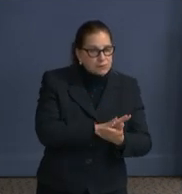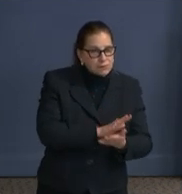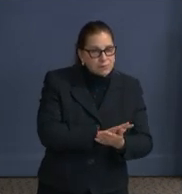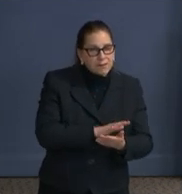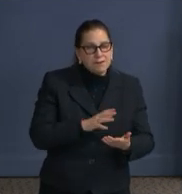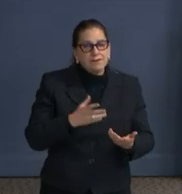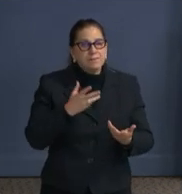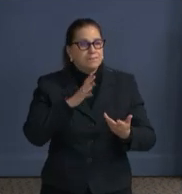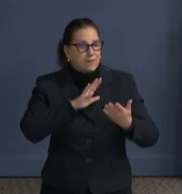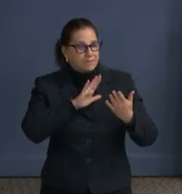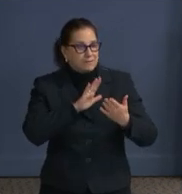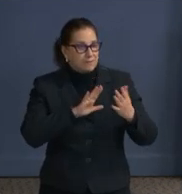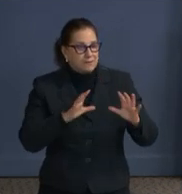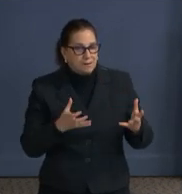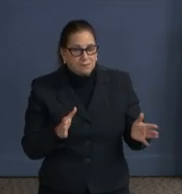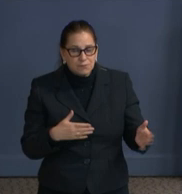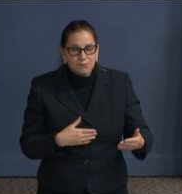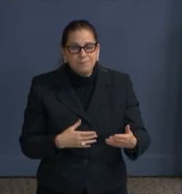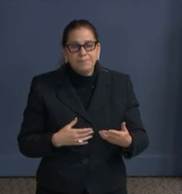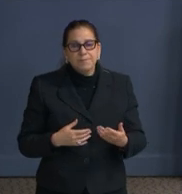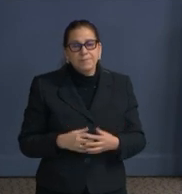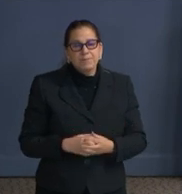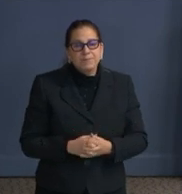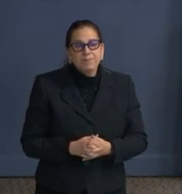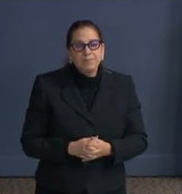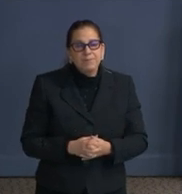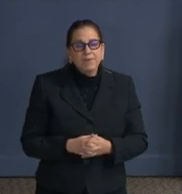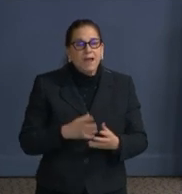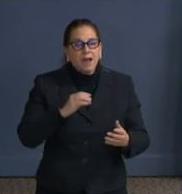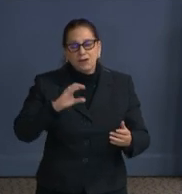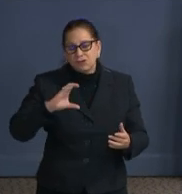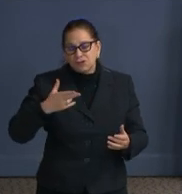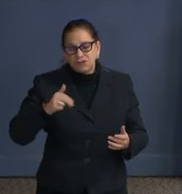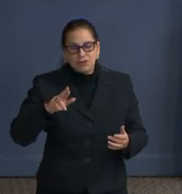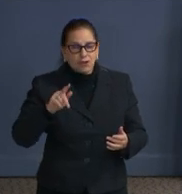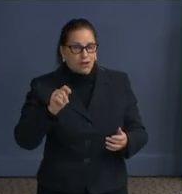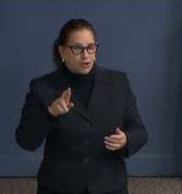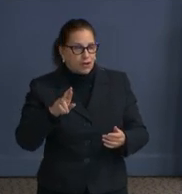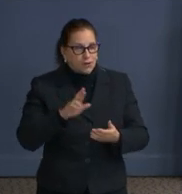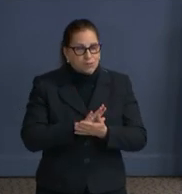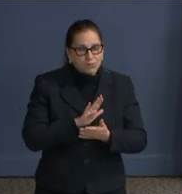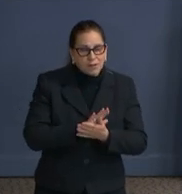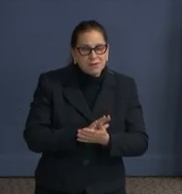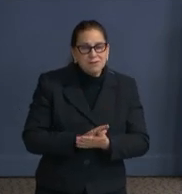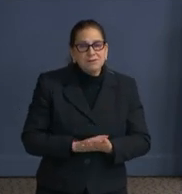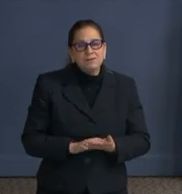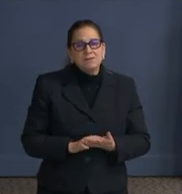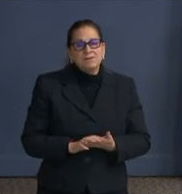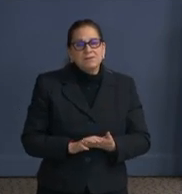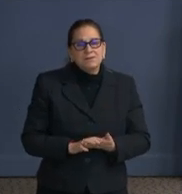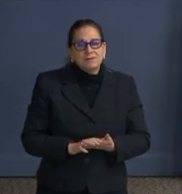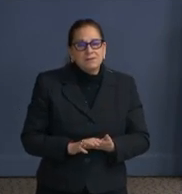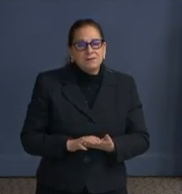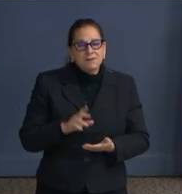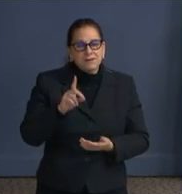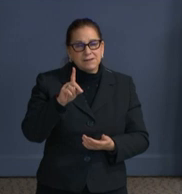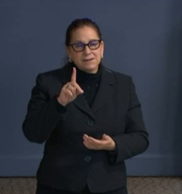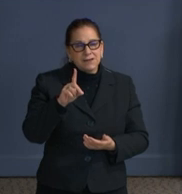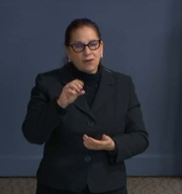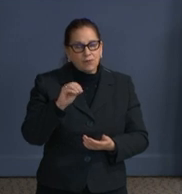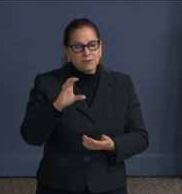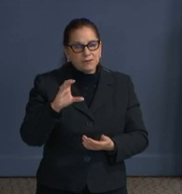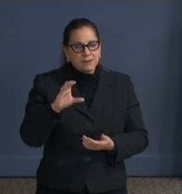schools, D.C. charter schools, and Department of Corrections employees. This week, we started